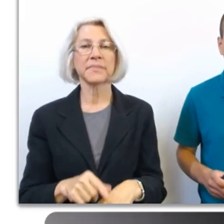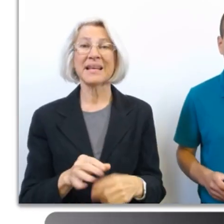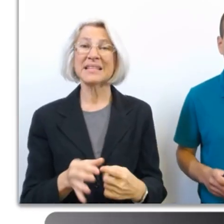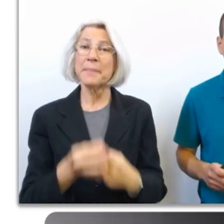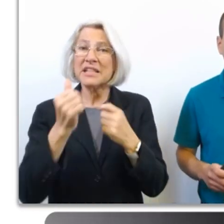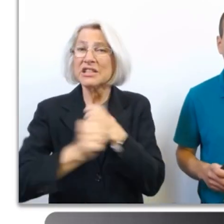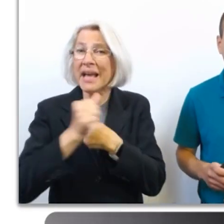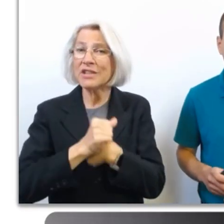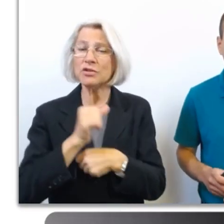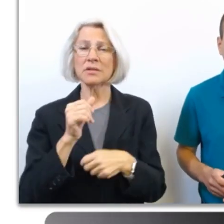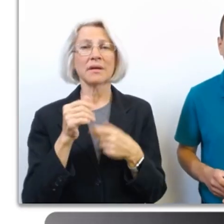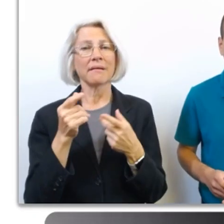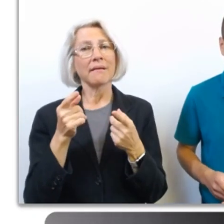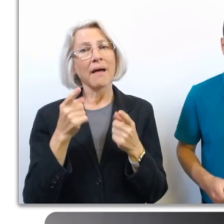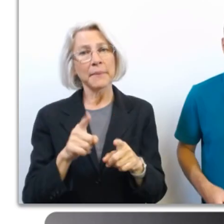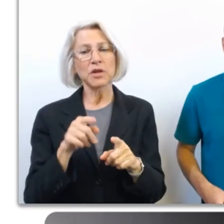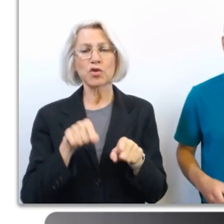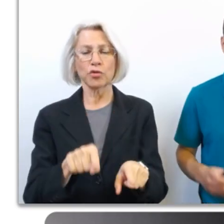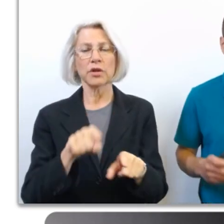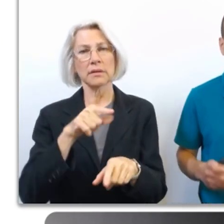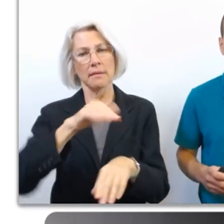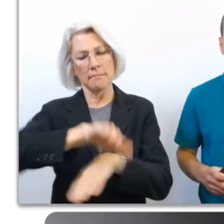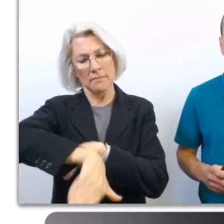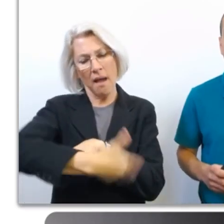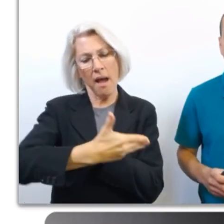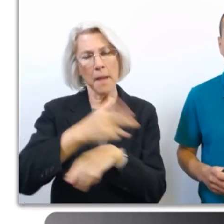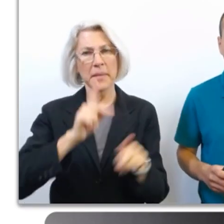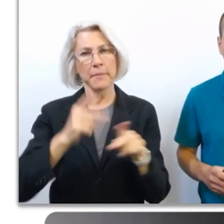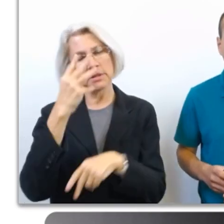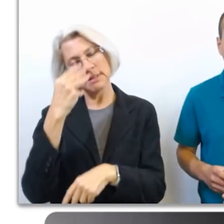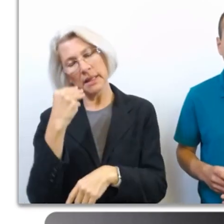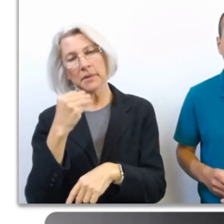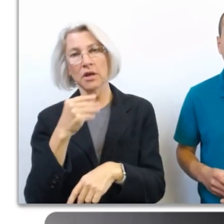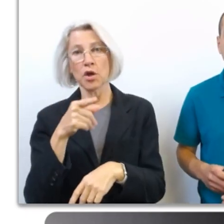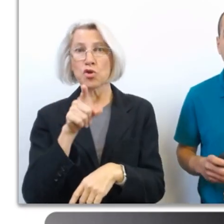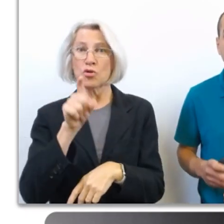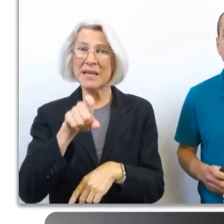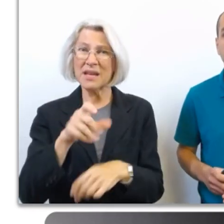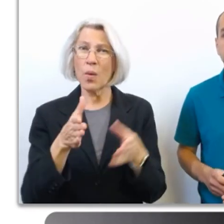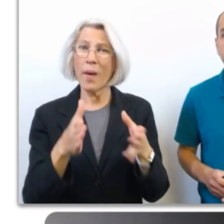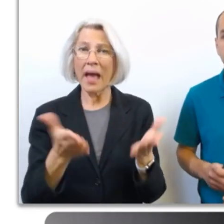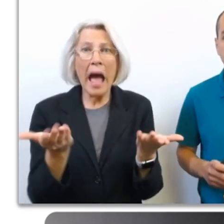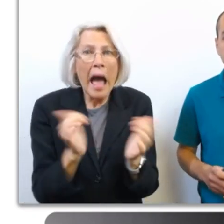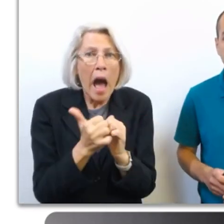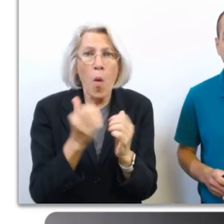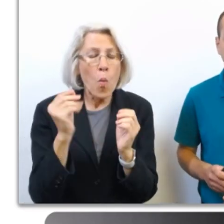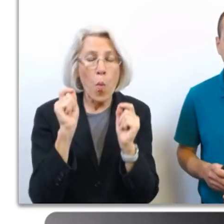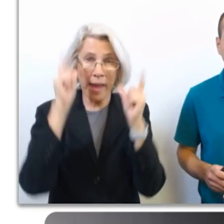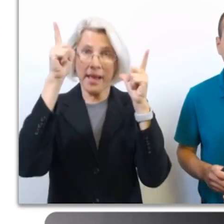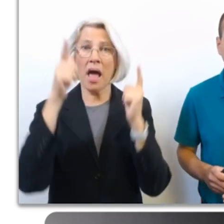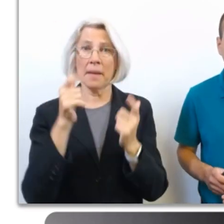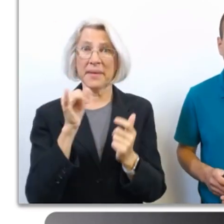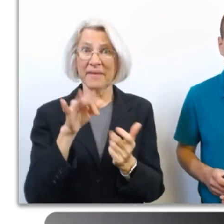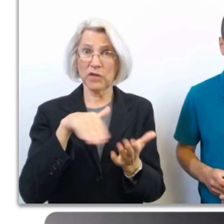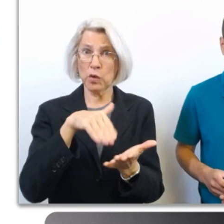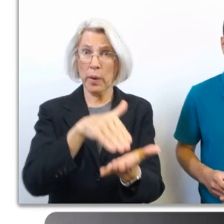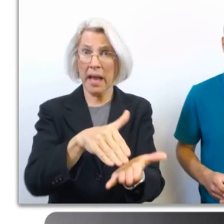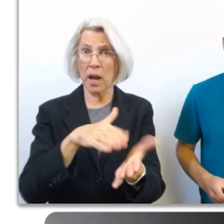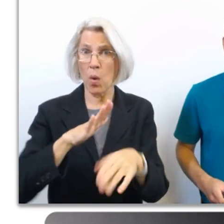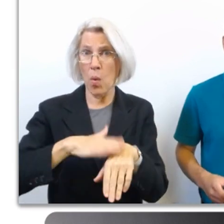strike while people are asleep. So you must have a way to be woken up if a tornado warning is issued for your area.